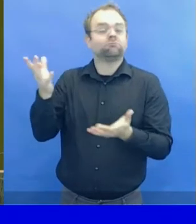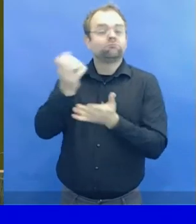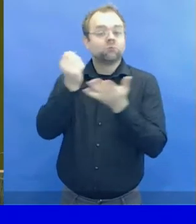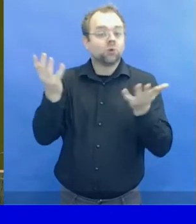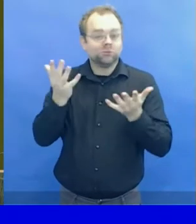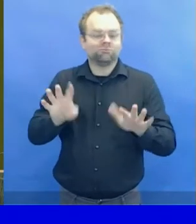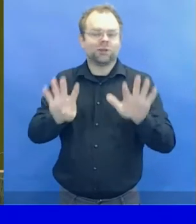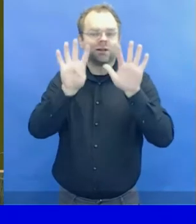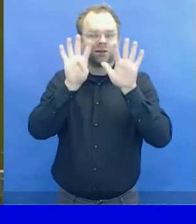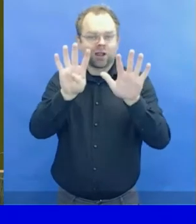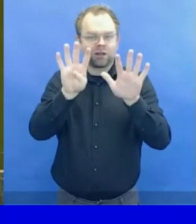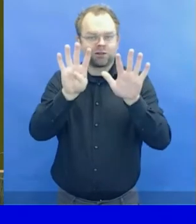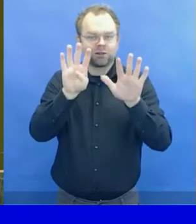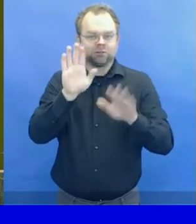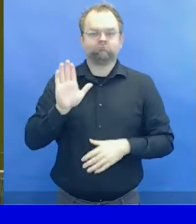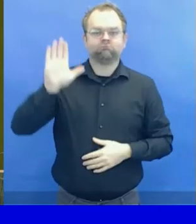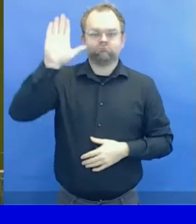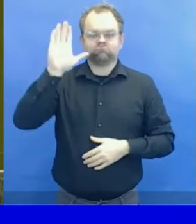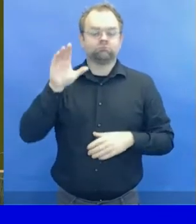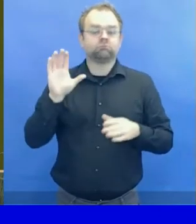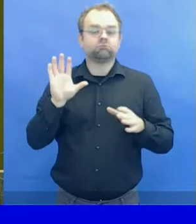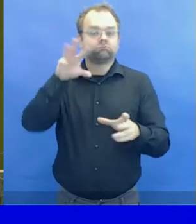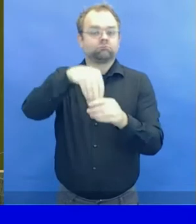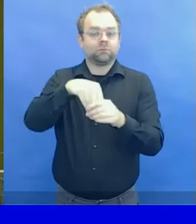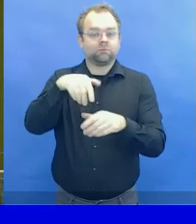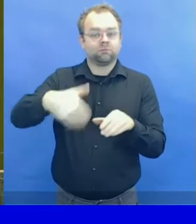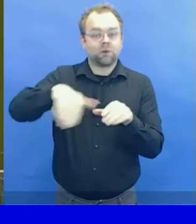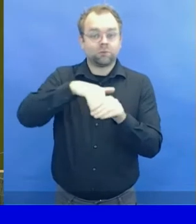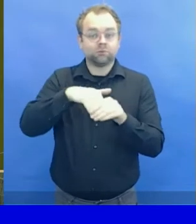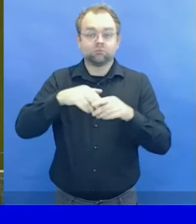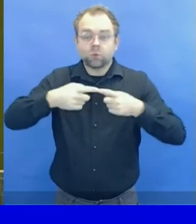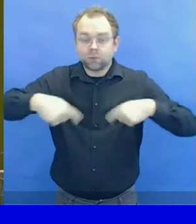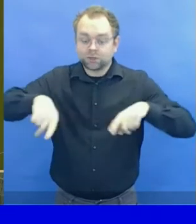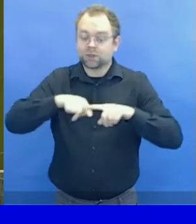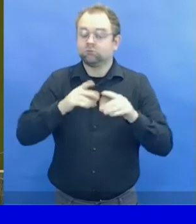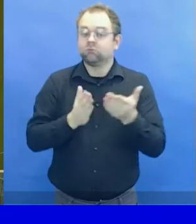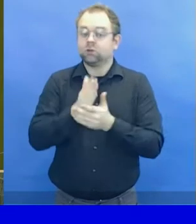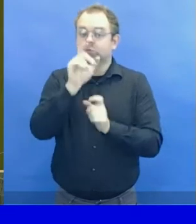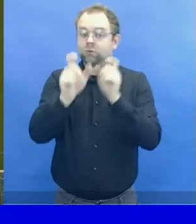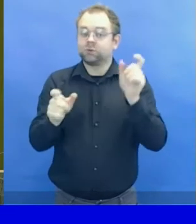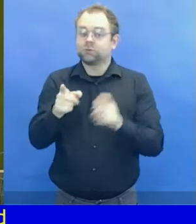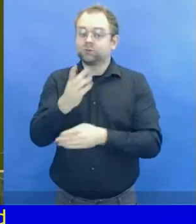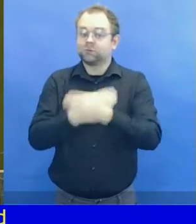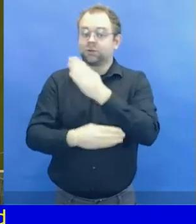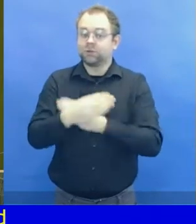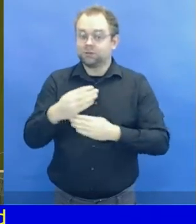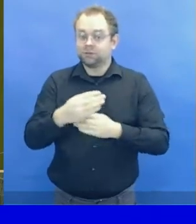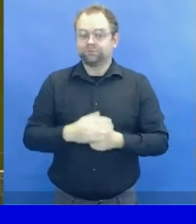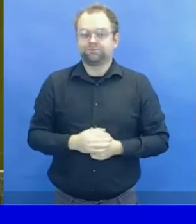electronically to the Secretariat for inclusion in the official record of the meeting.